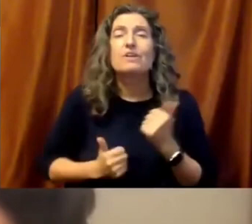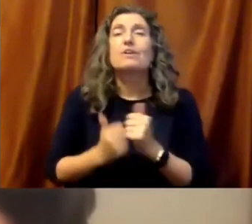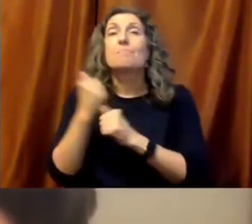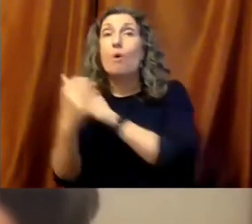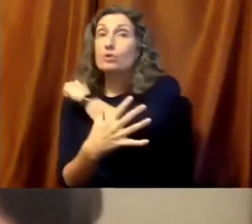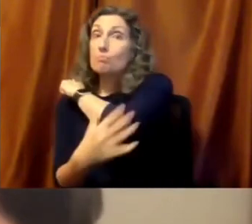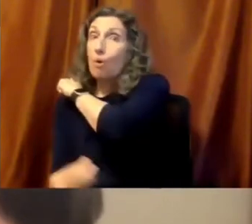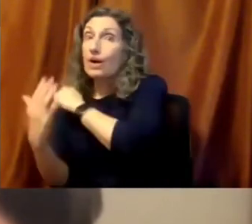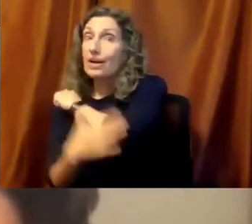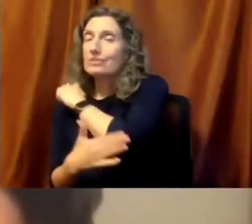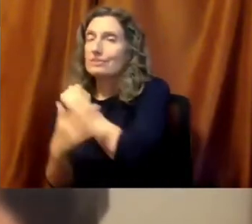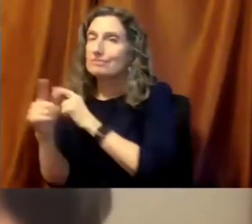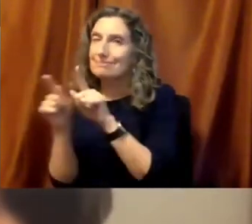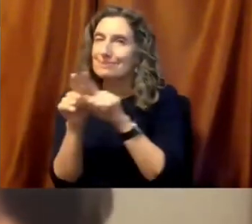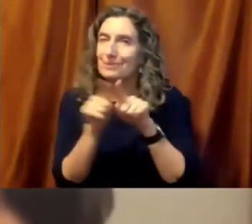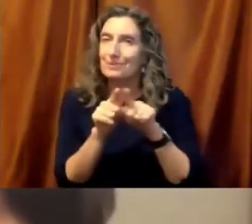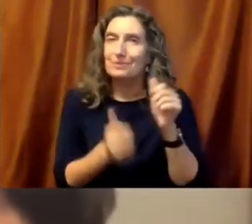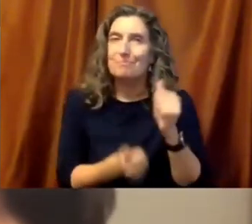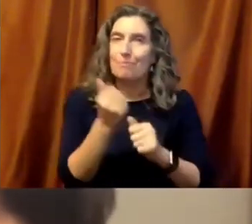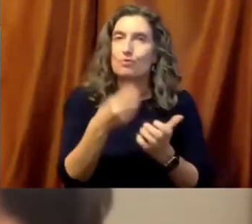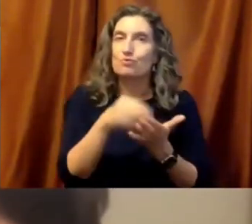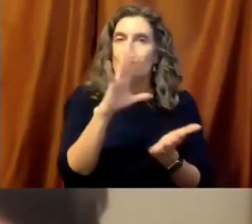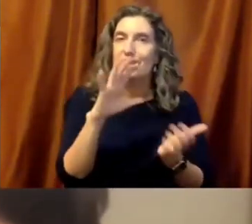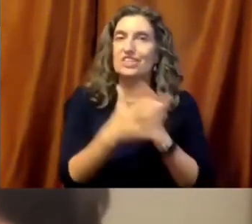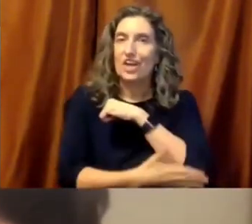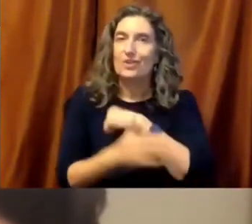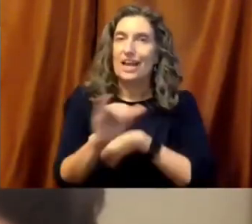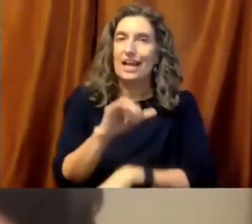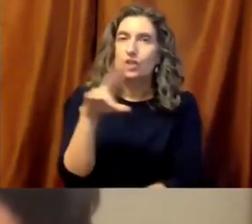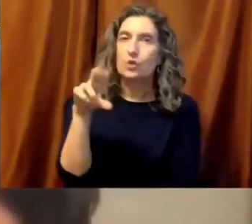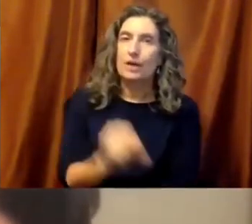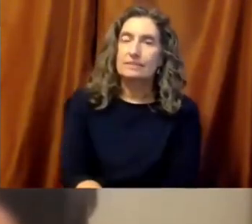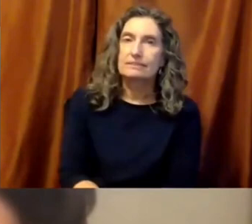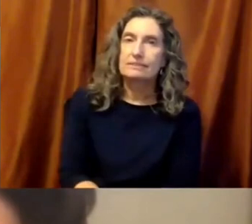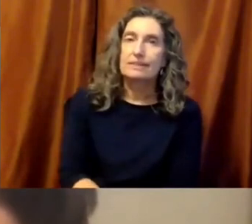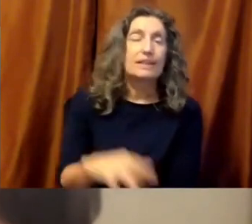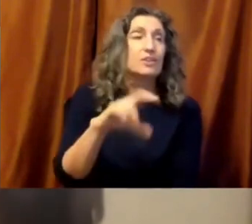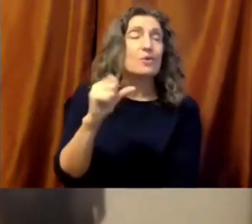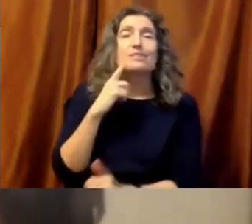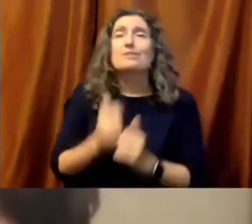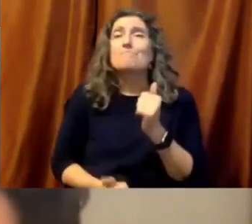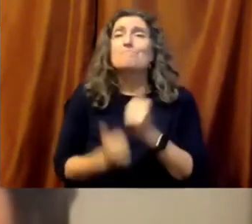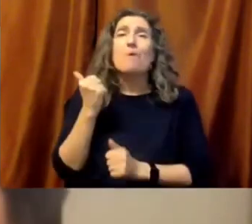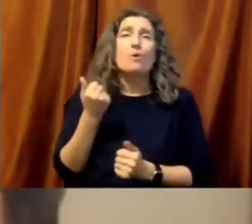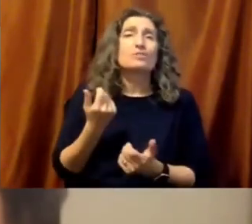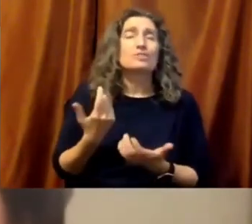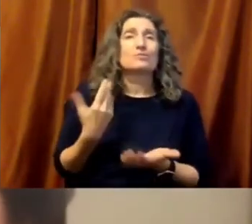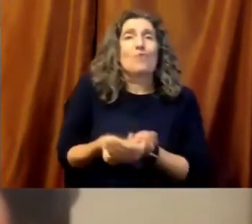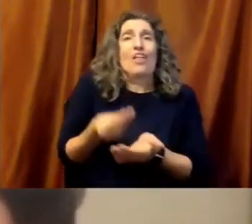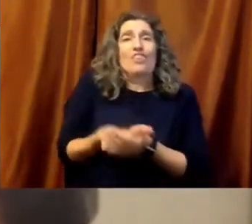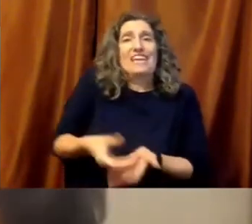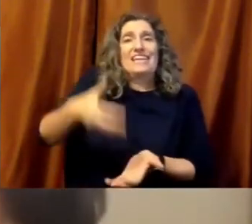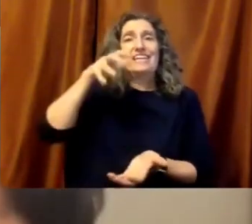live in the world's poorest nations and in the world's richest nations. The United States has the